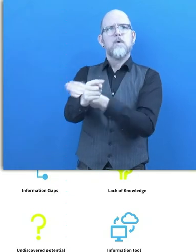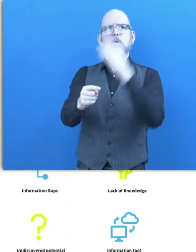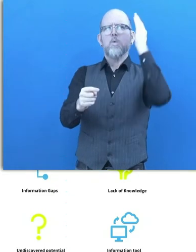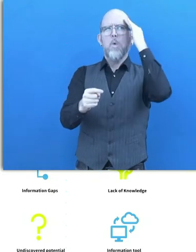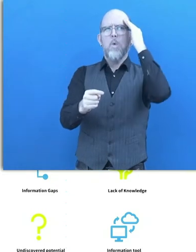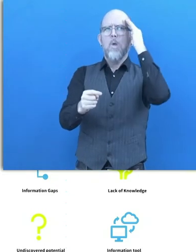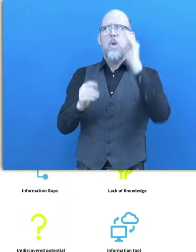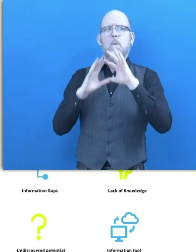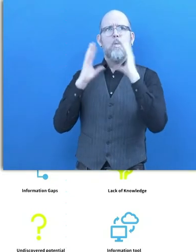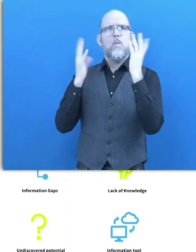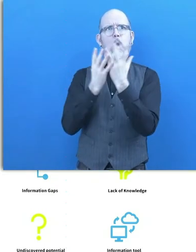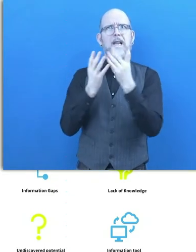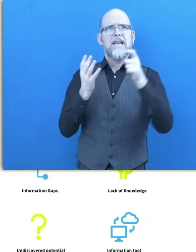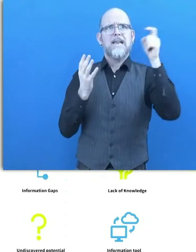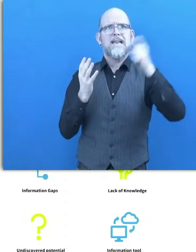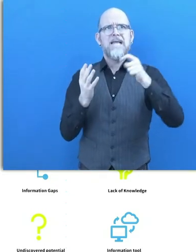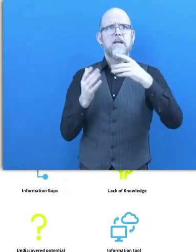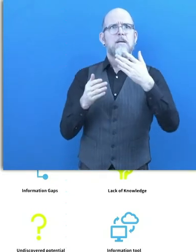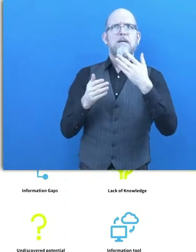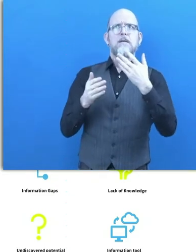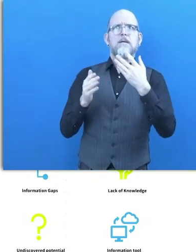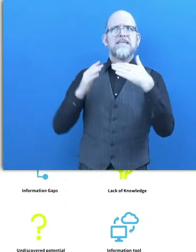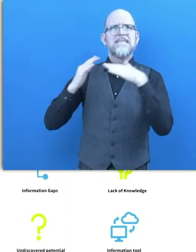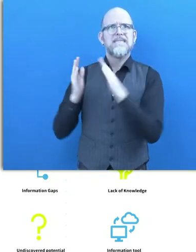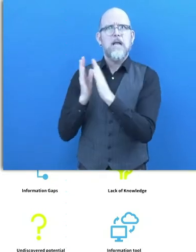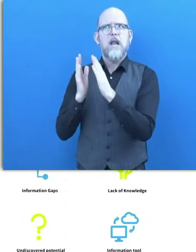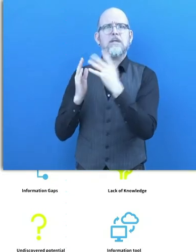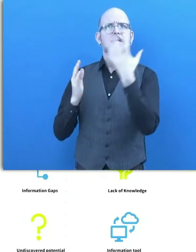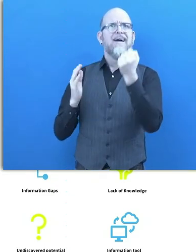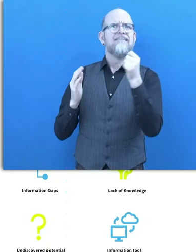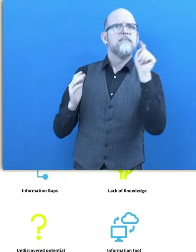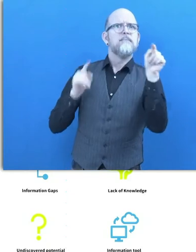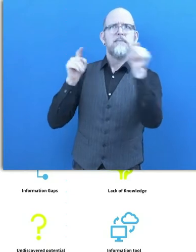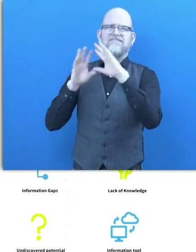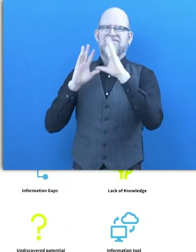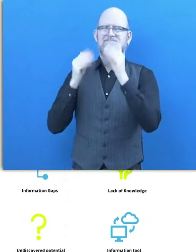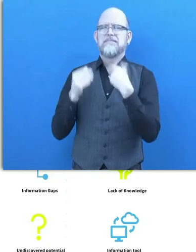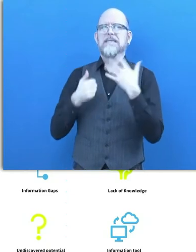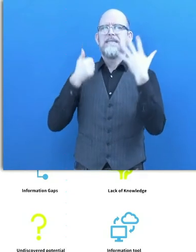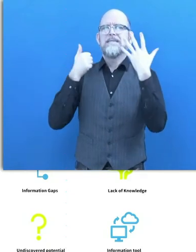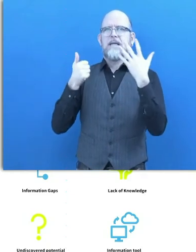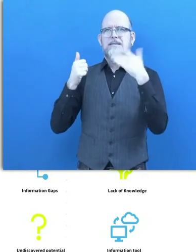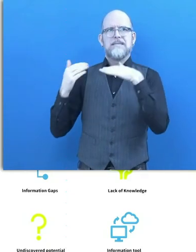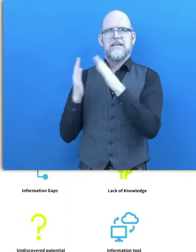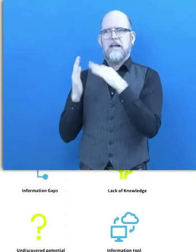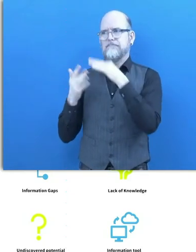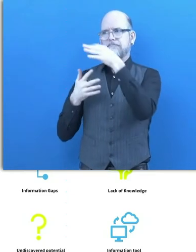you're facing and trying to address. So we have come up with six challenges that we will